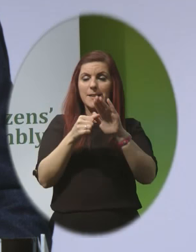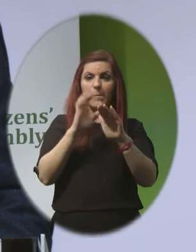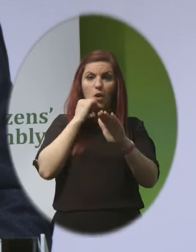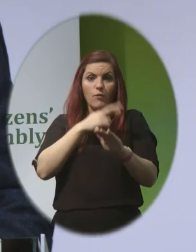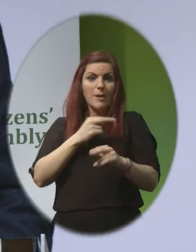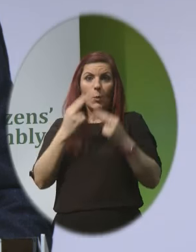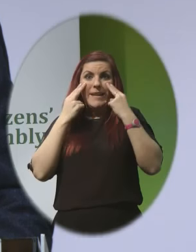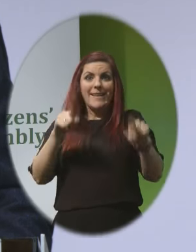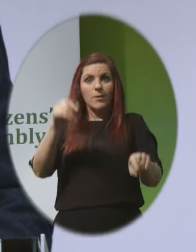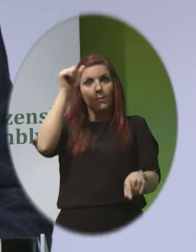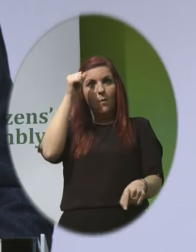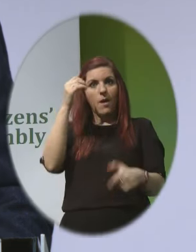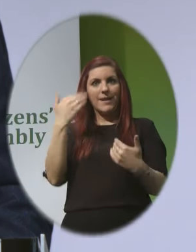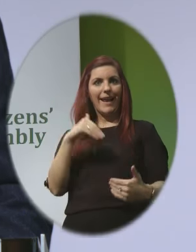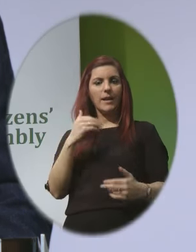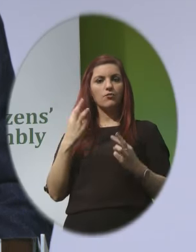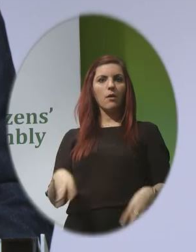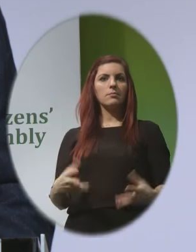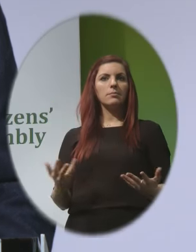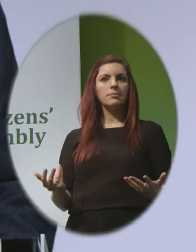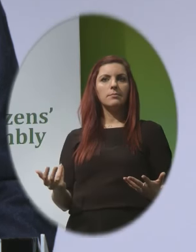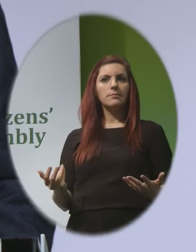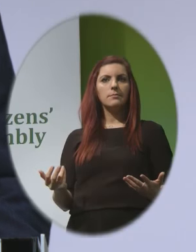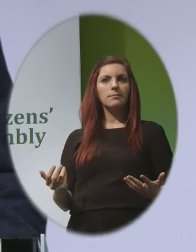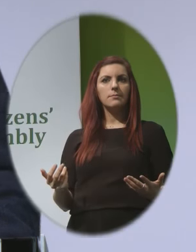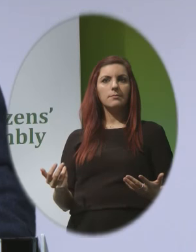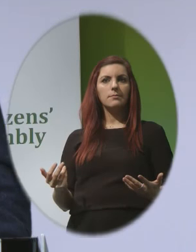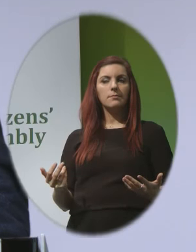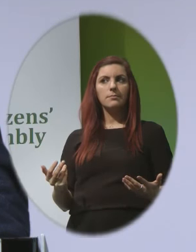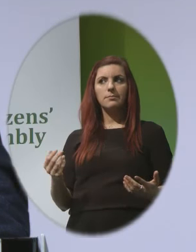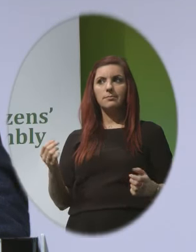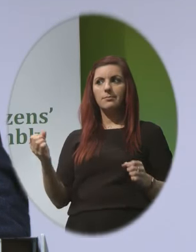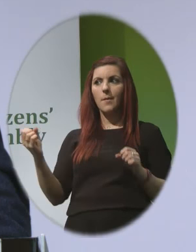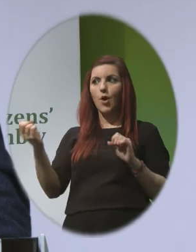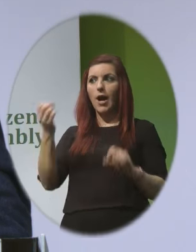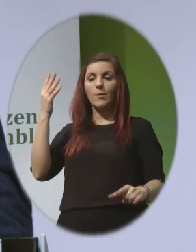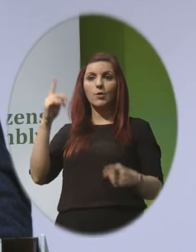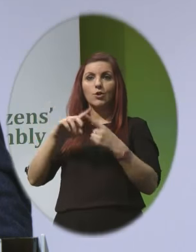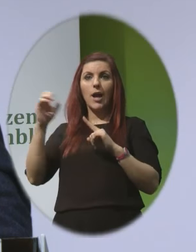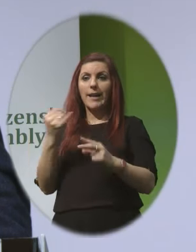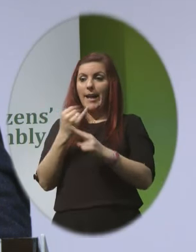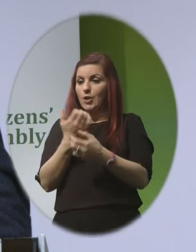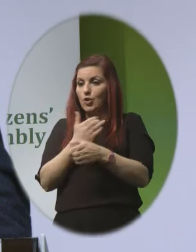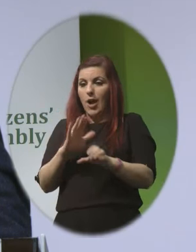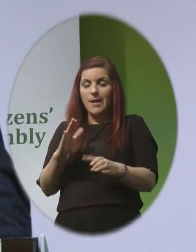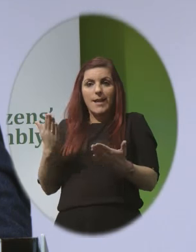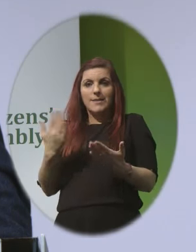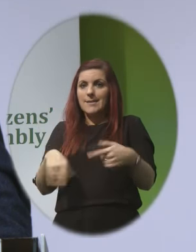wrong A burning light, as has been said Will shine as brightly even in a child's hand